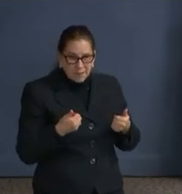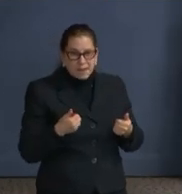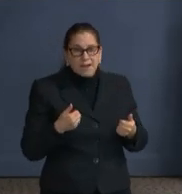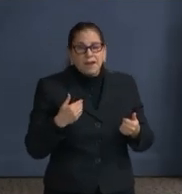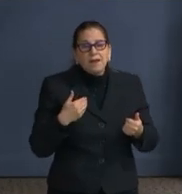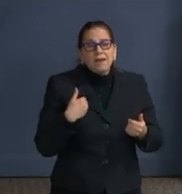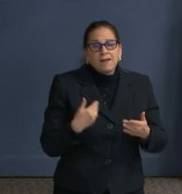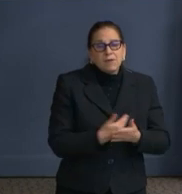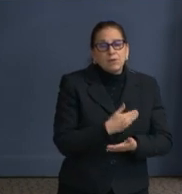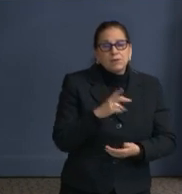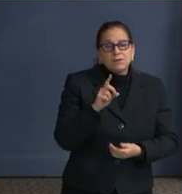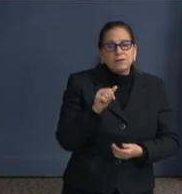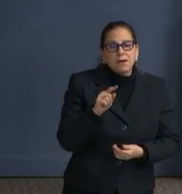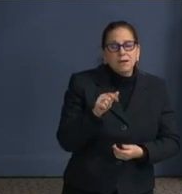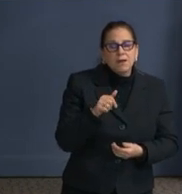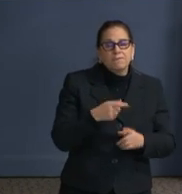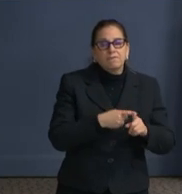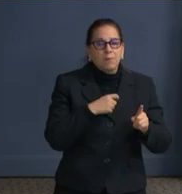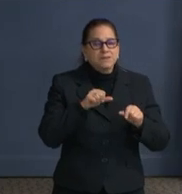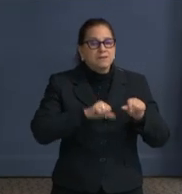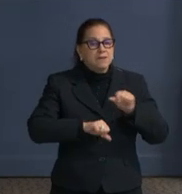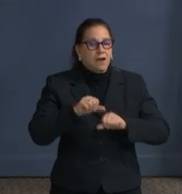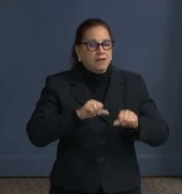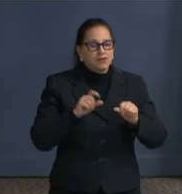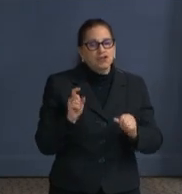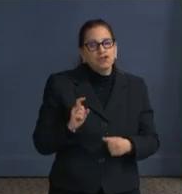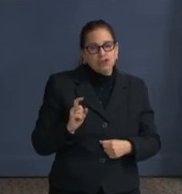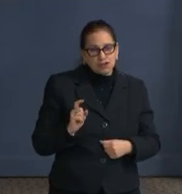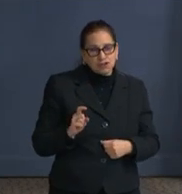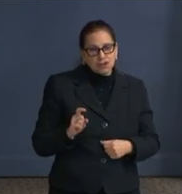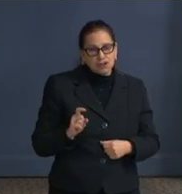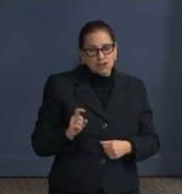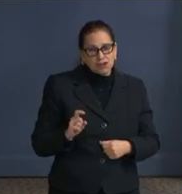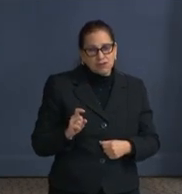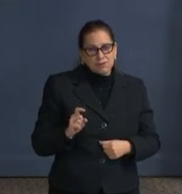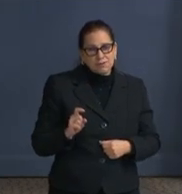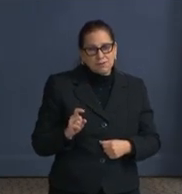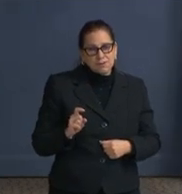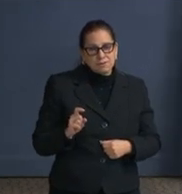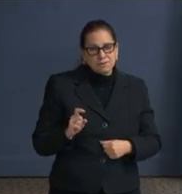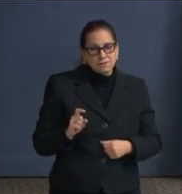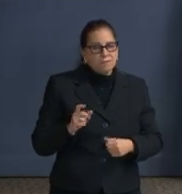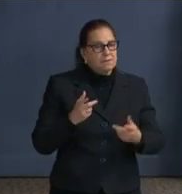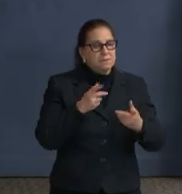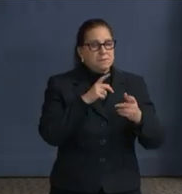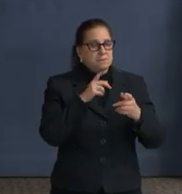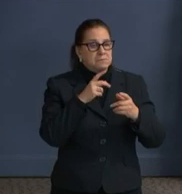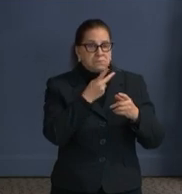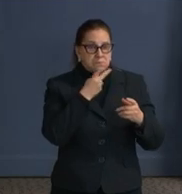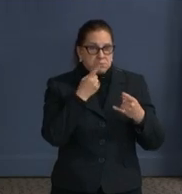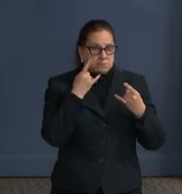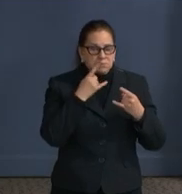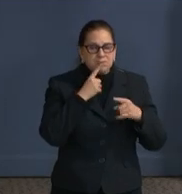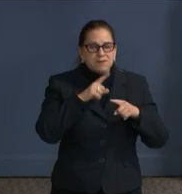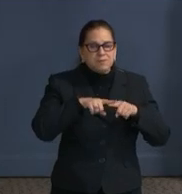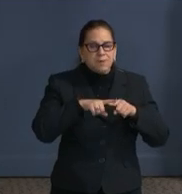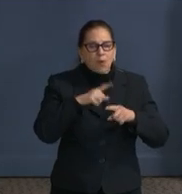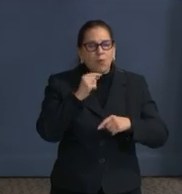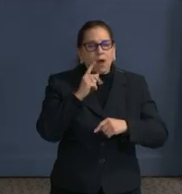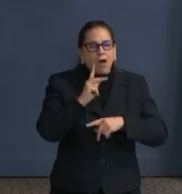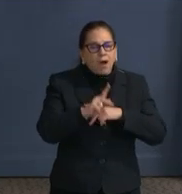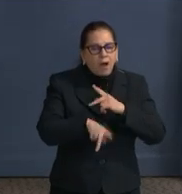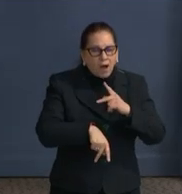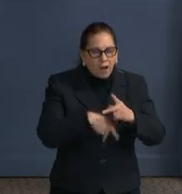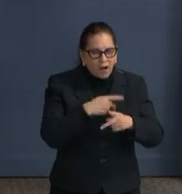the science suggests that we should. We've been very clear on the type of mass that we know don't work. So we've in our